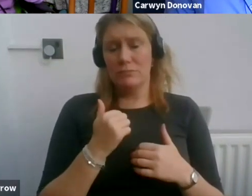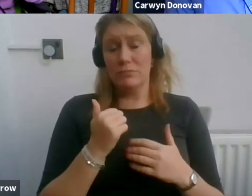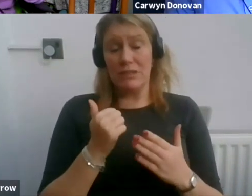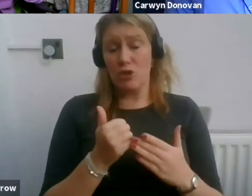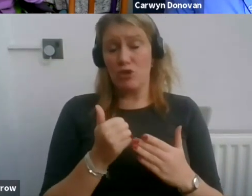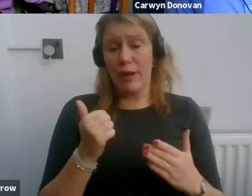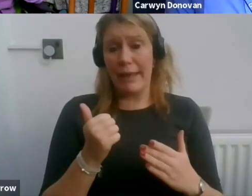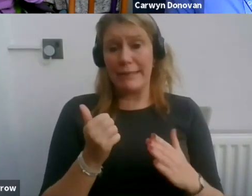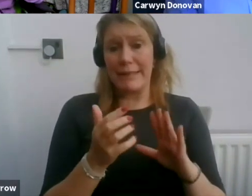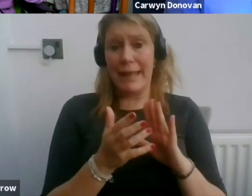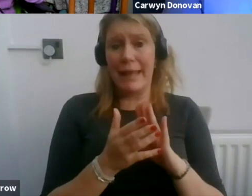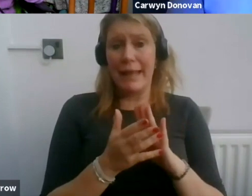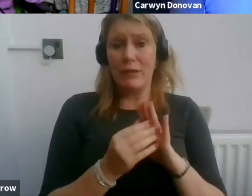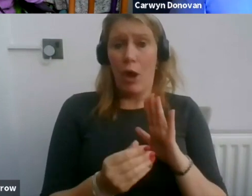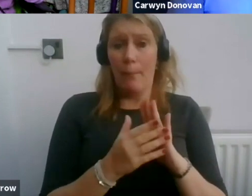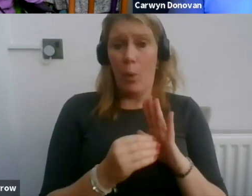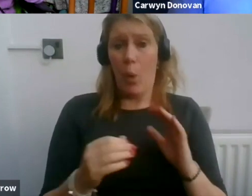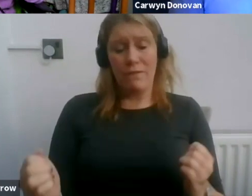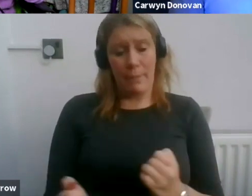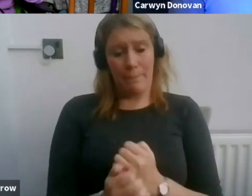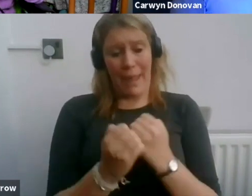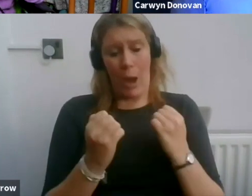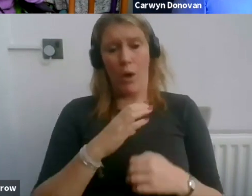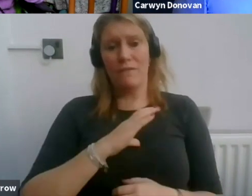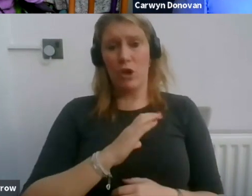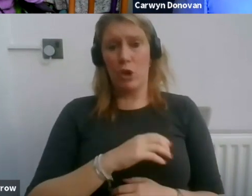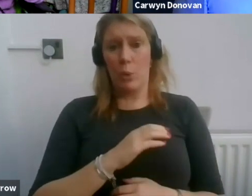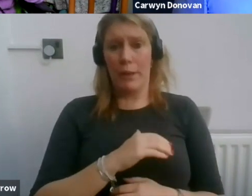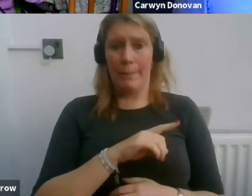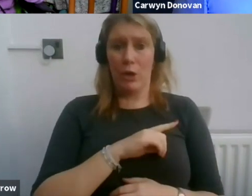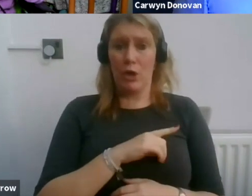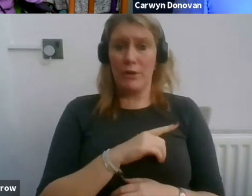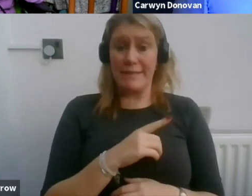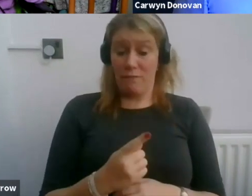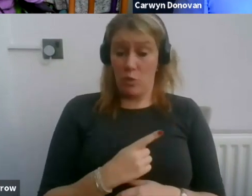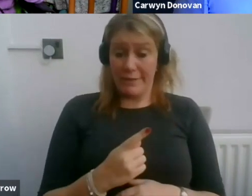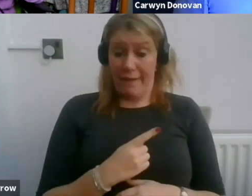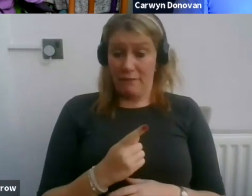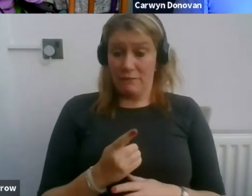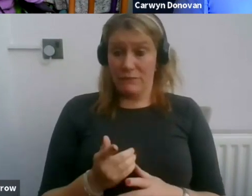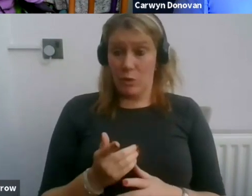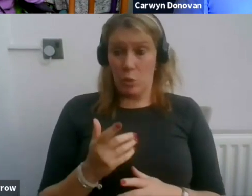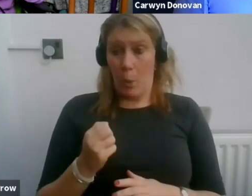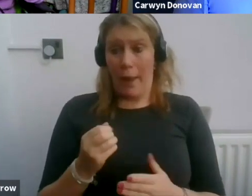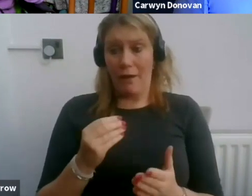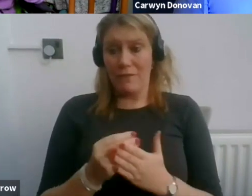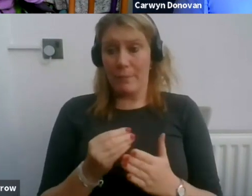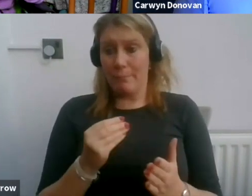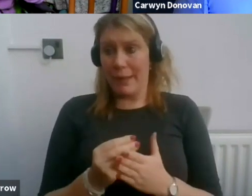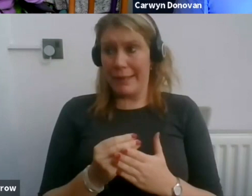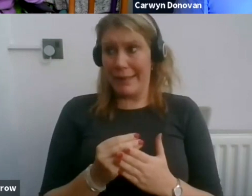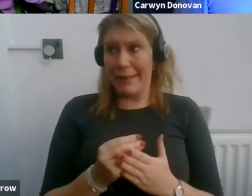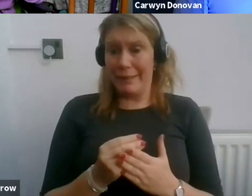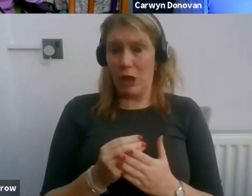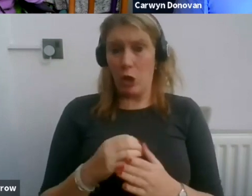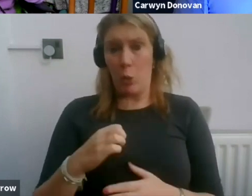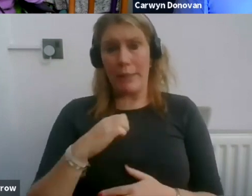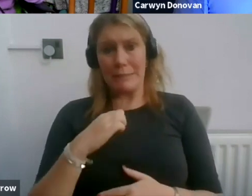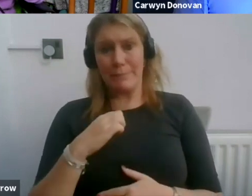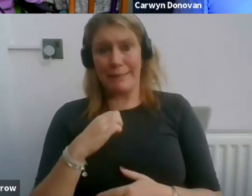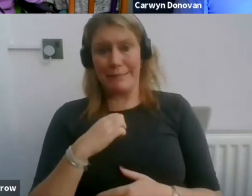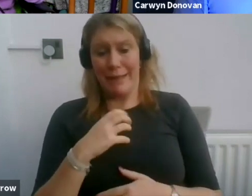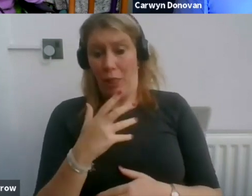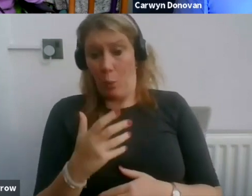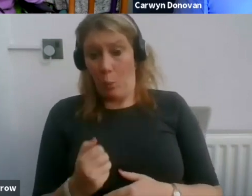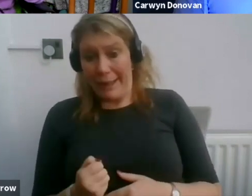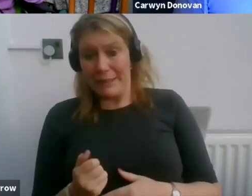power of the union because what do you do if you haven't got the money coming in that you banked on? You certainly can't afford